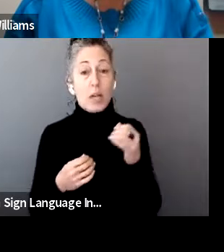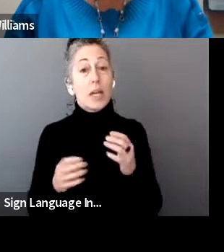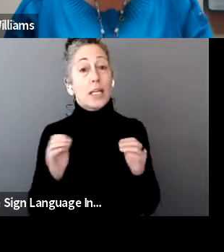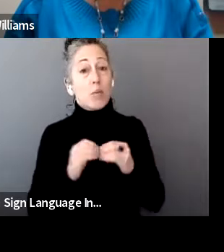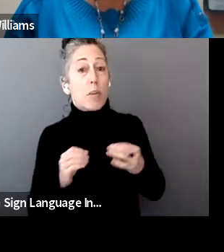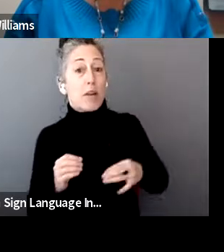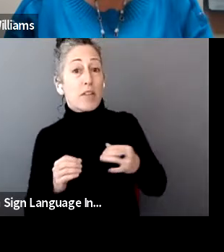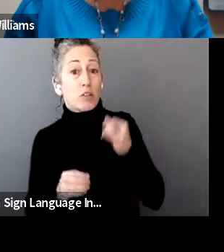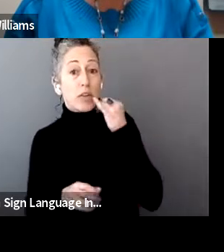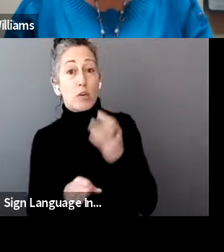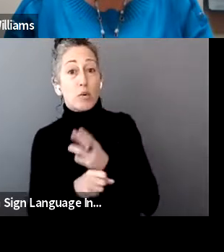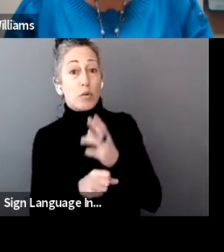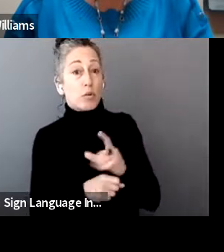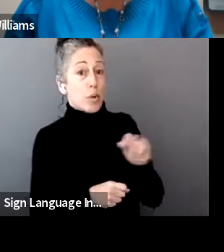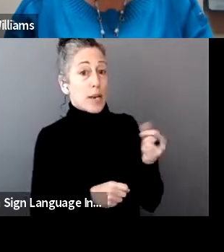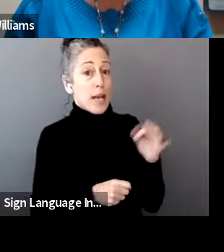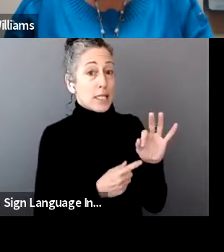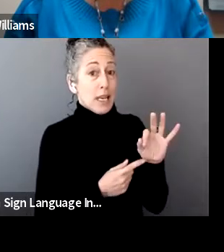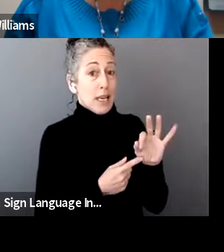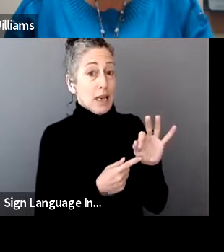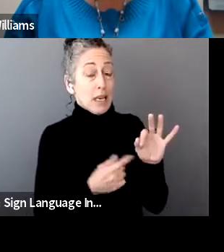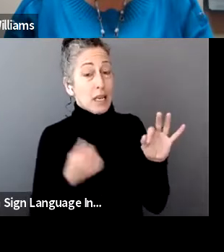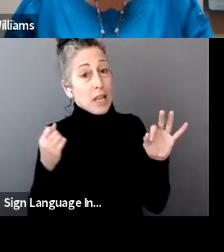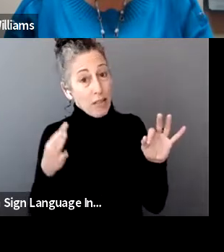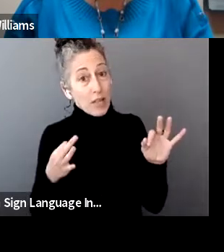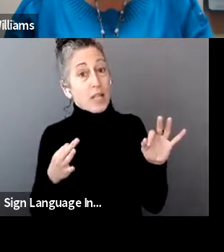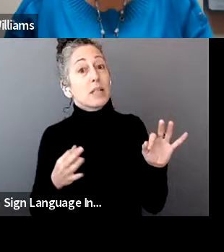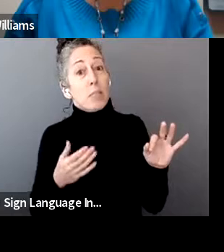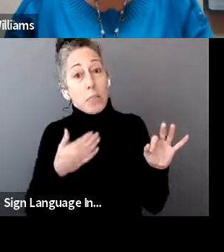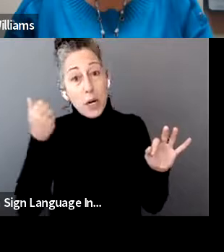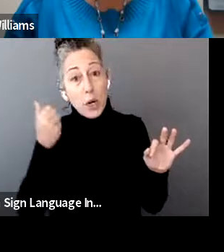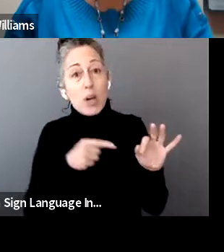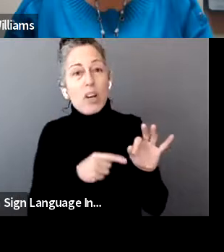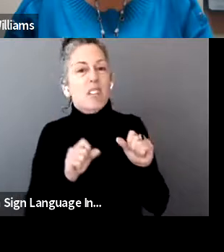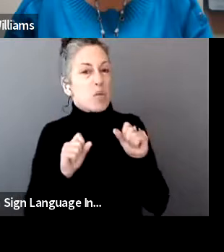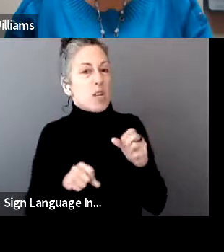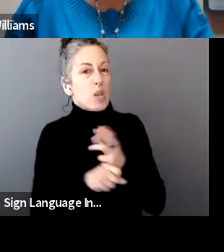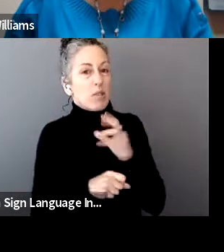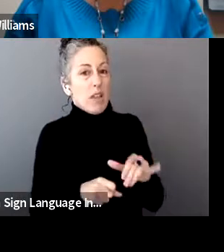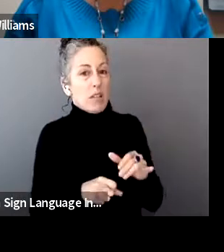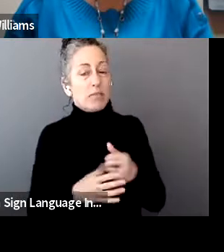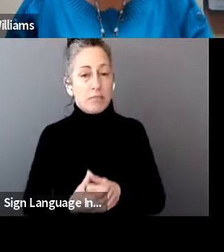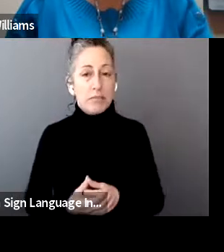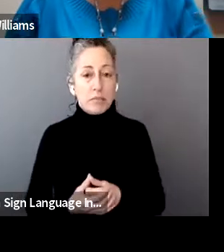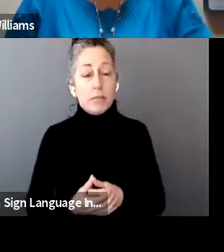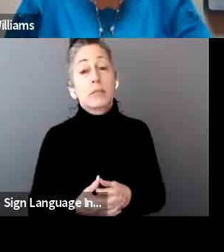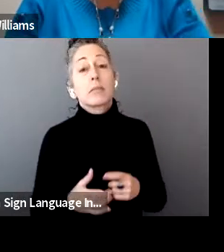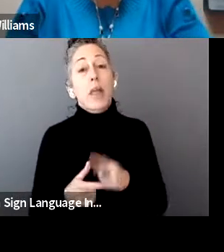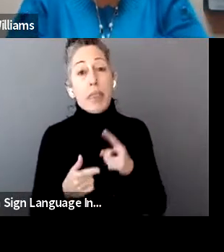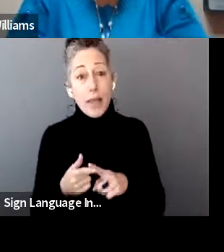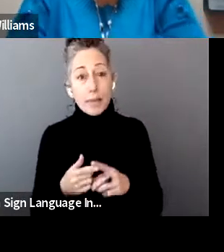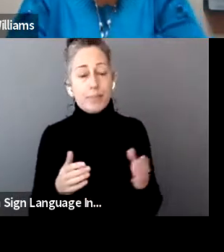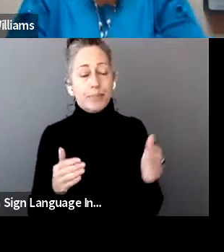use their 2019 income, they do have that election available to them this year. And then also